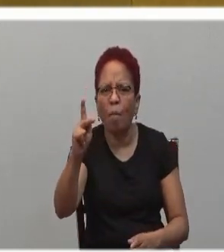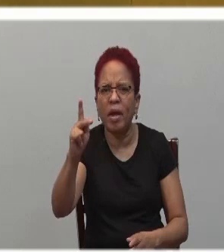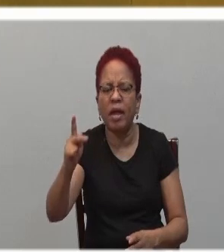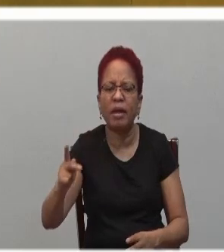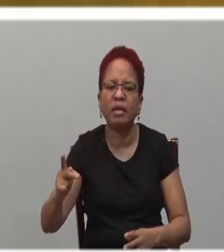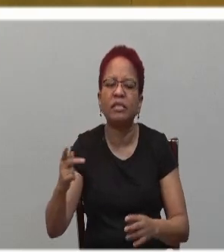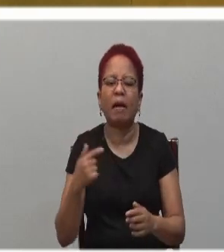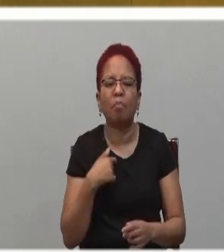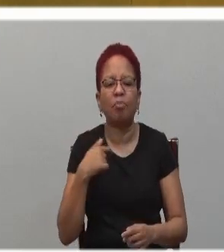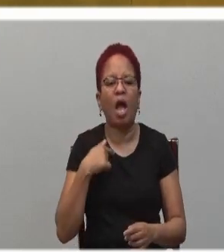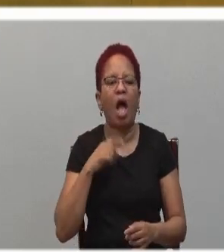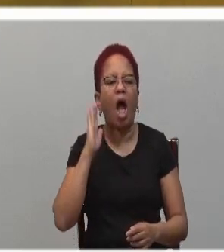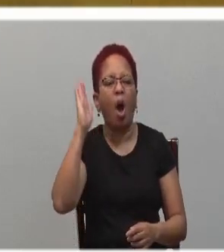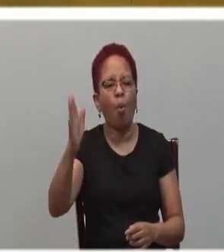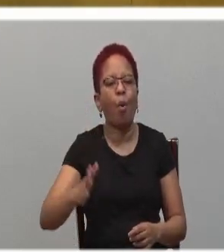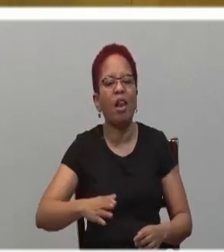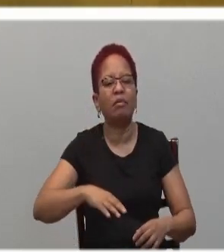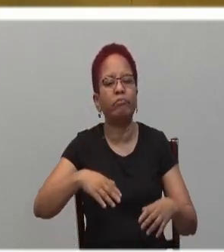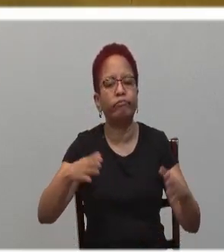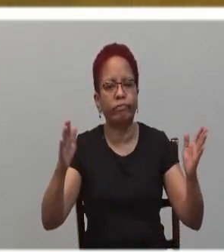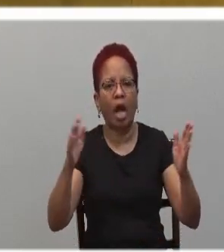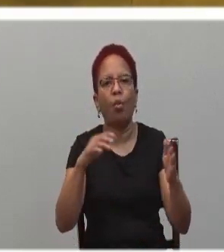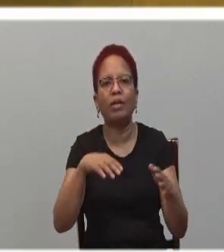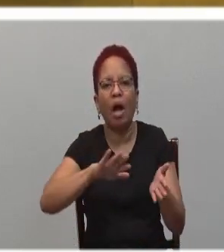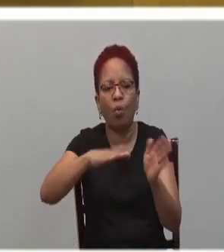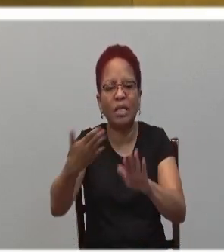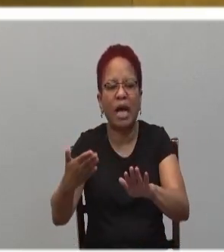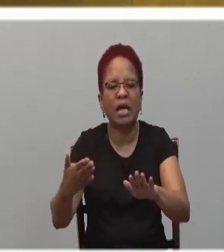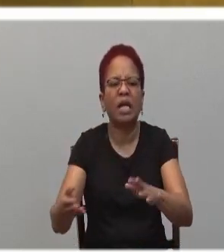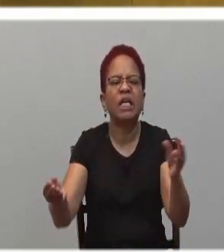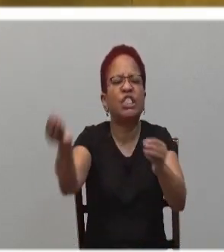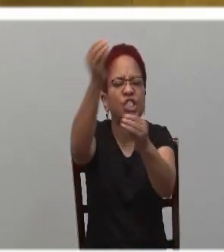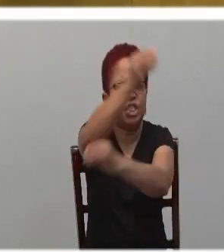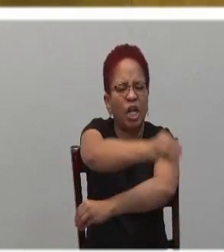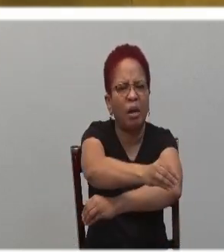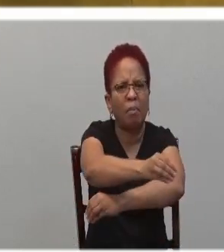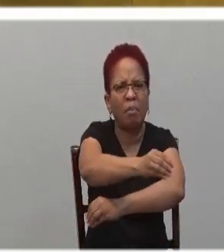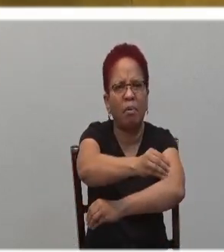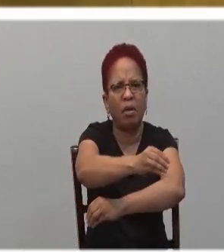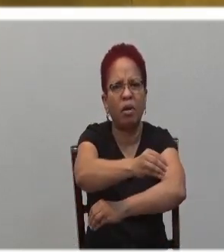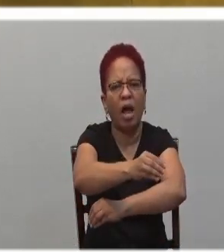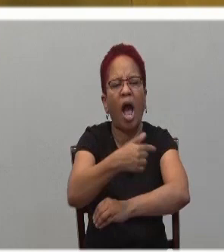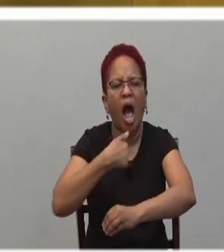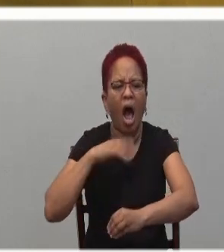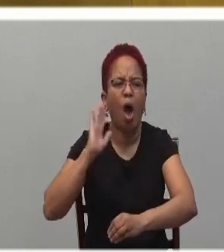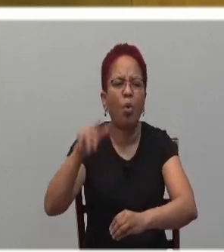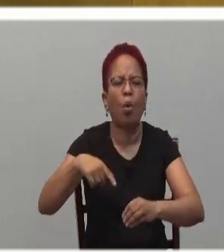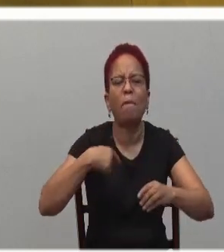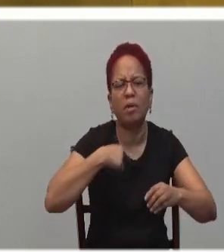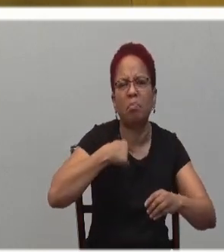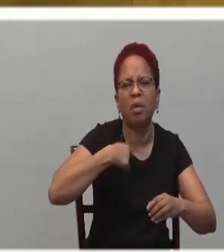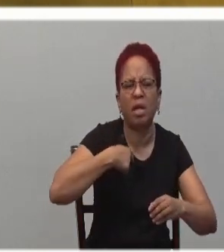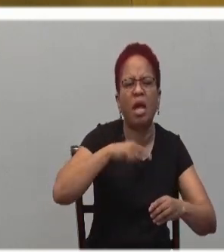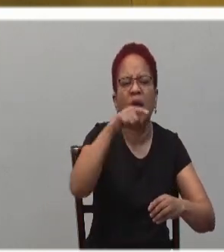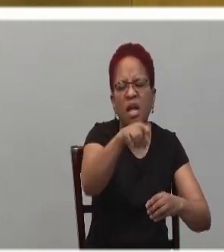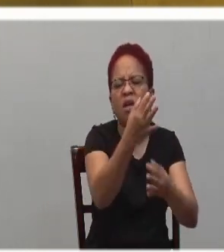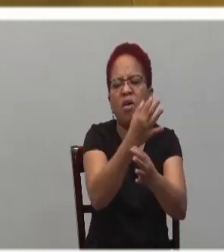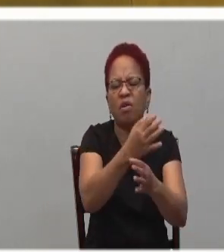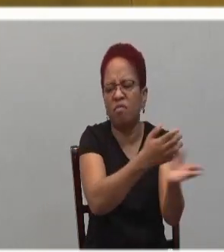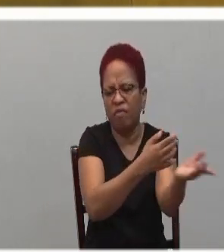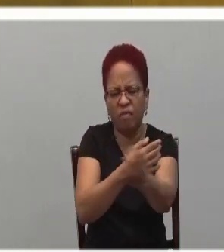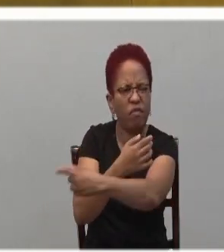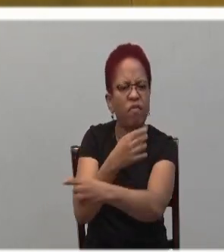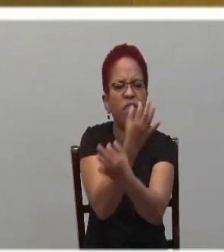place of a prisoner whose time it was to go into the gas chamber. Only in his powerlessness